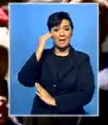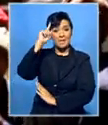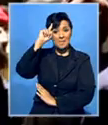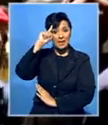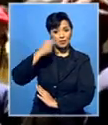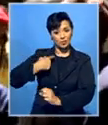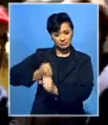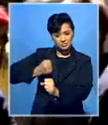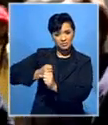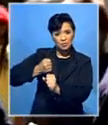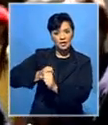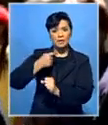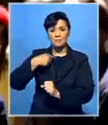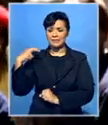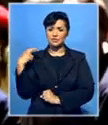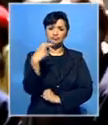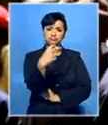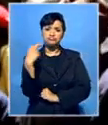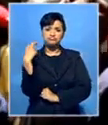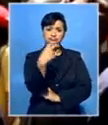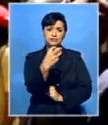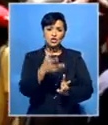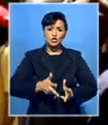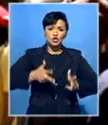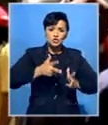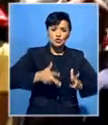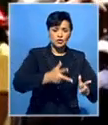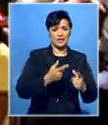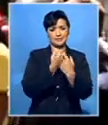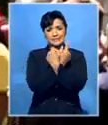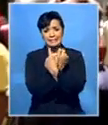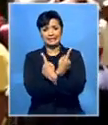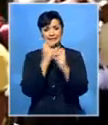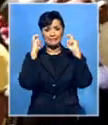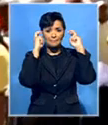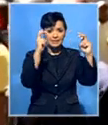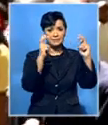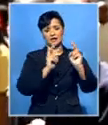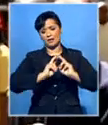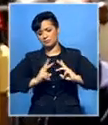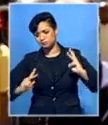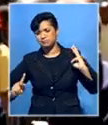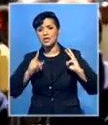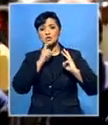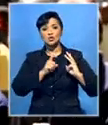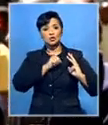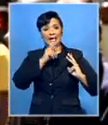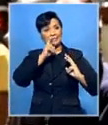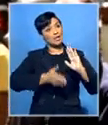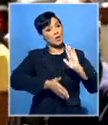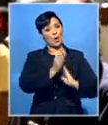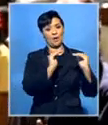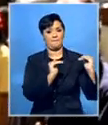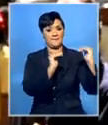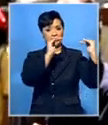poor and the working class have to commute using trains, buses and taxis into the middle